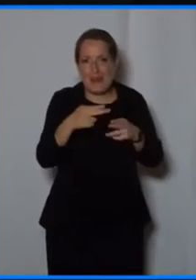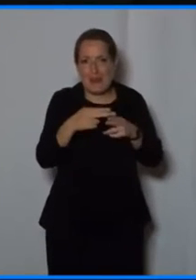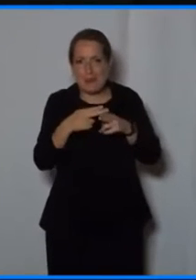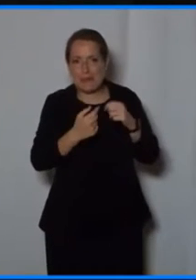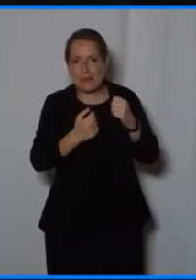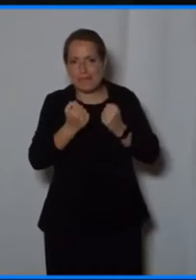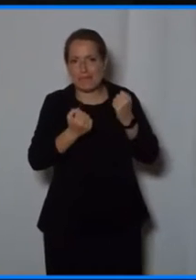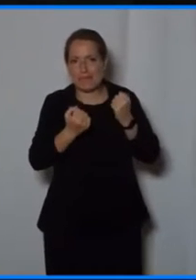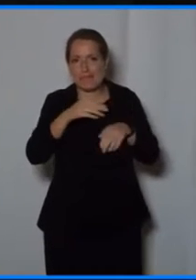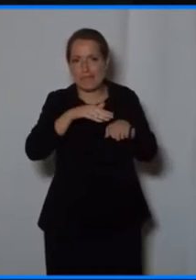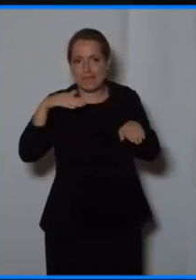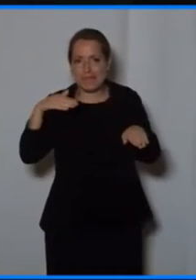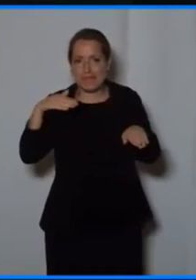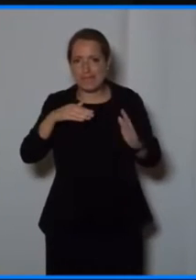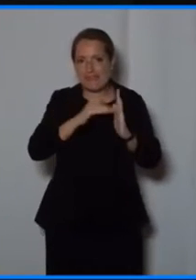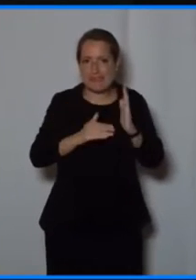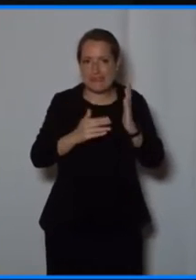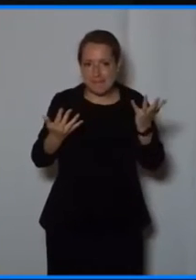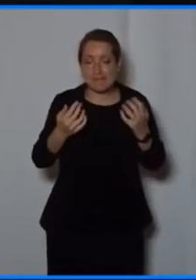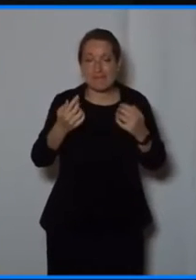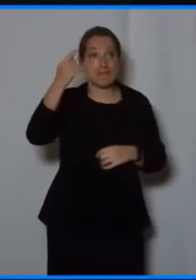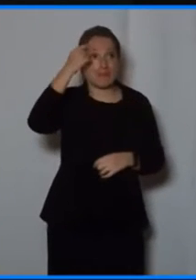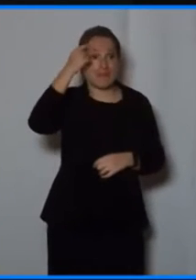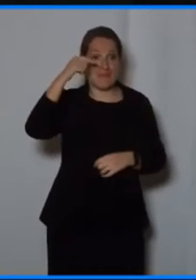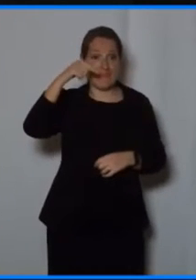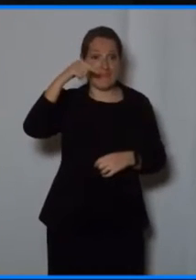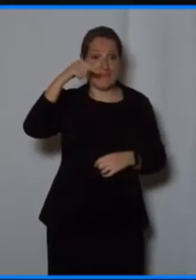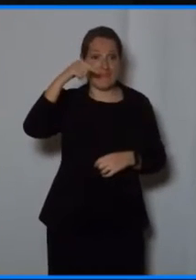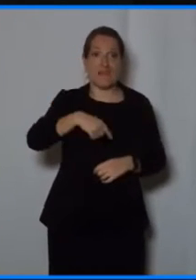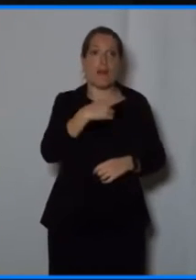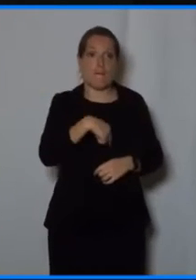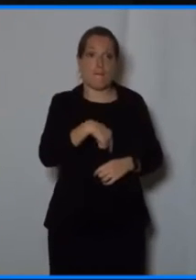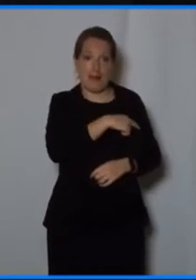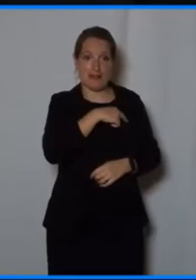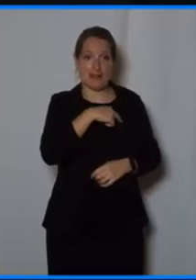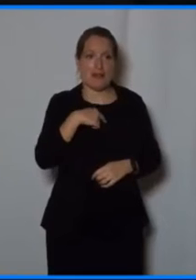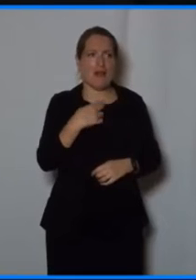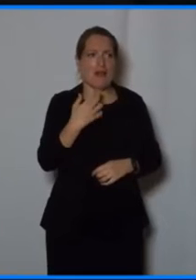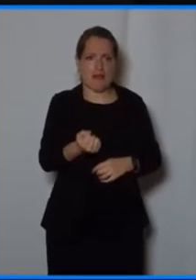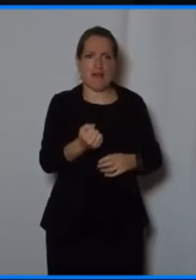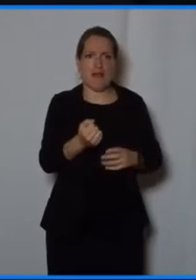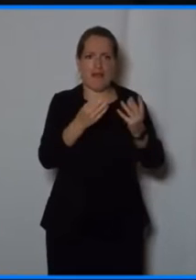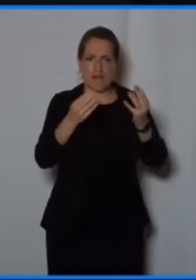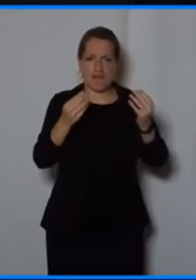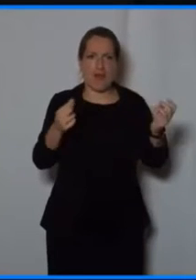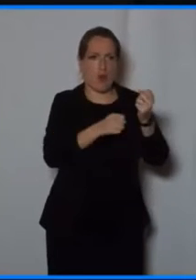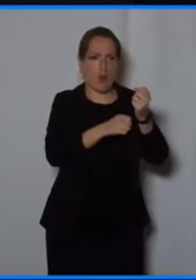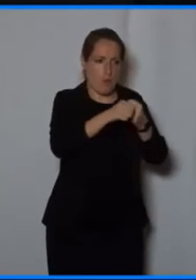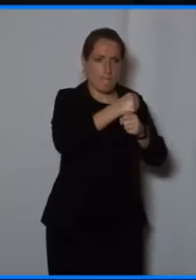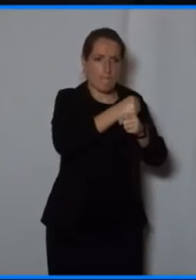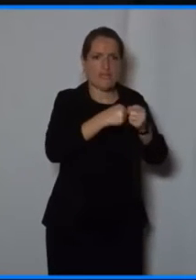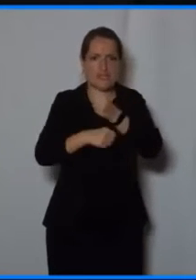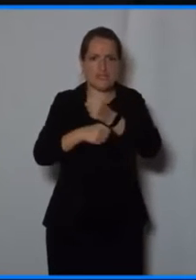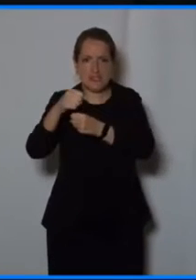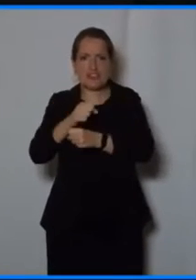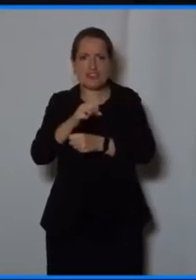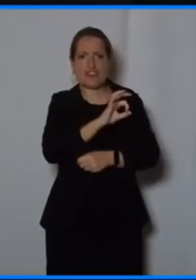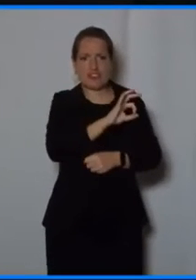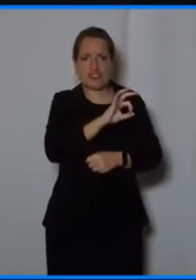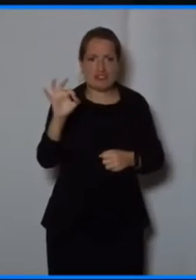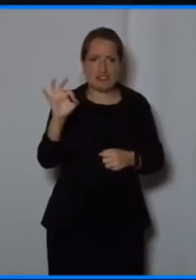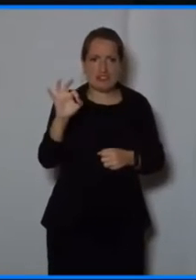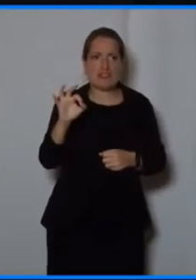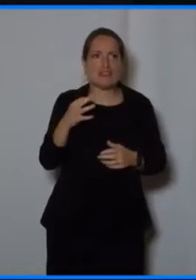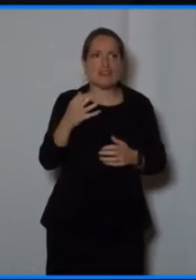And I know that in Malta, you've got a number of great companies, school, go-to, and